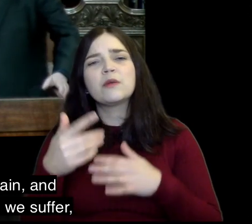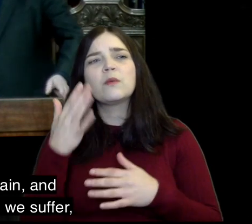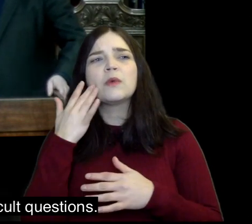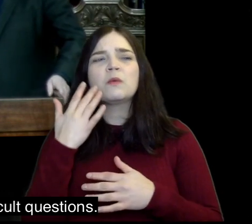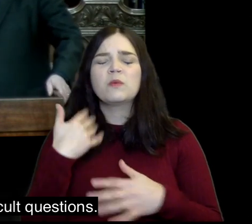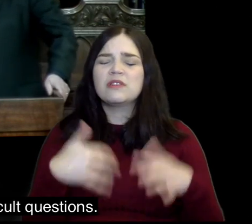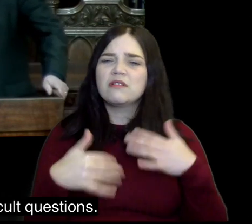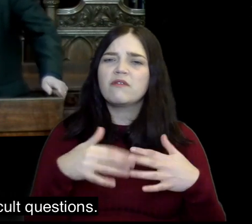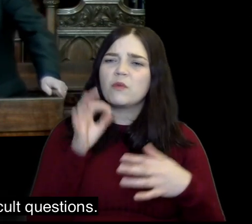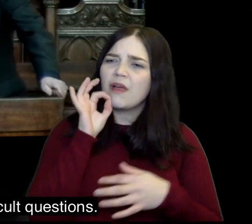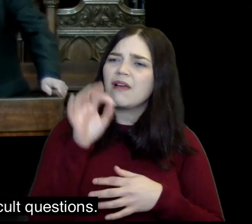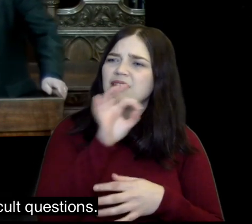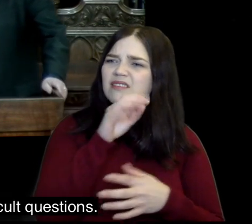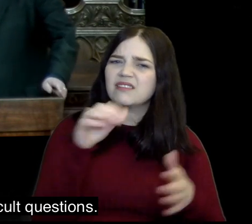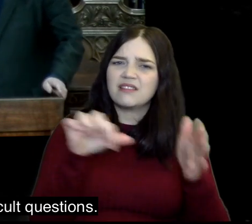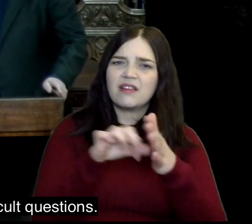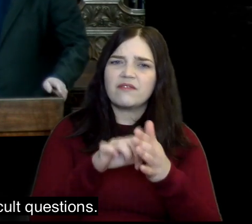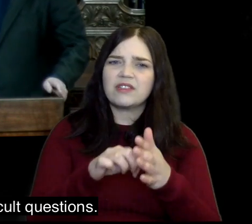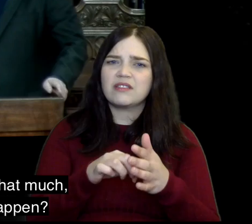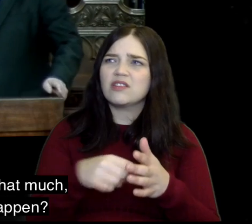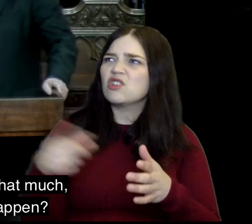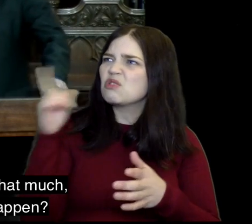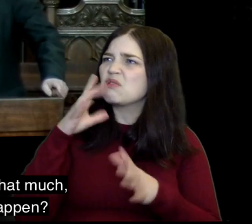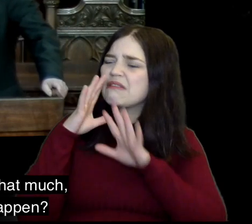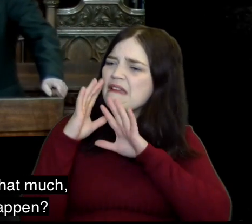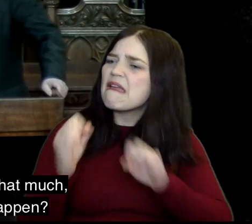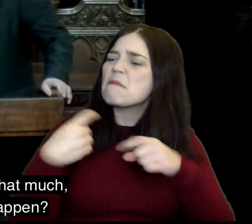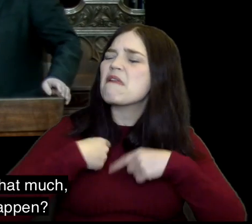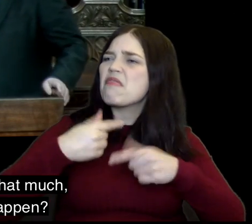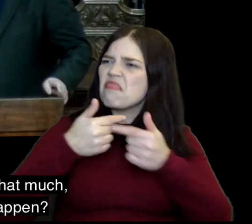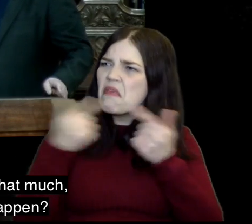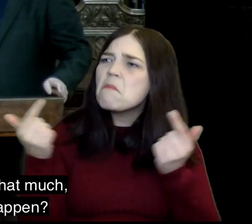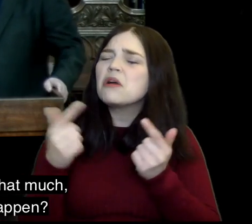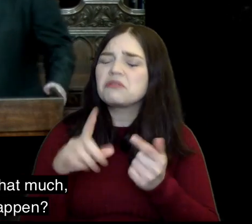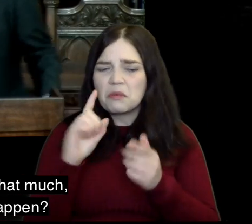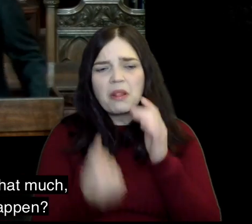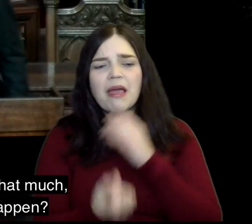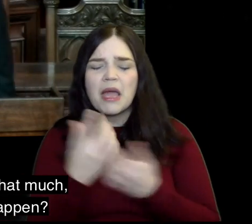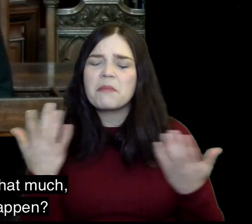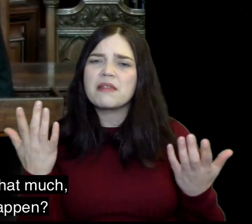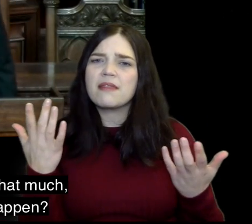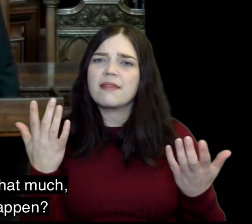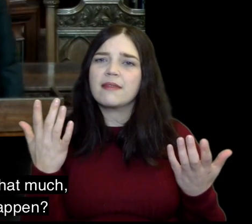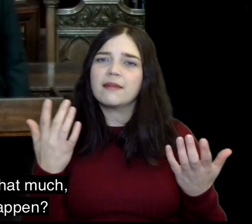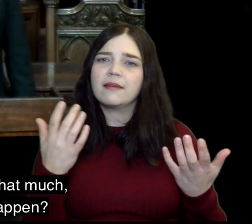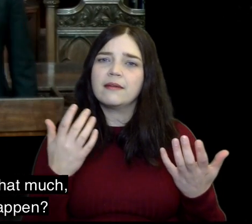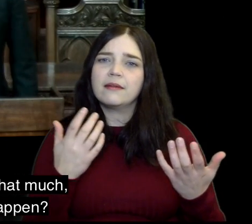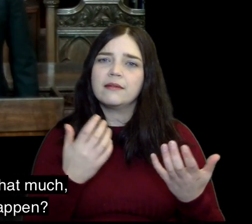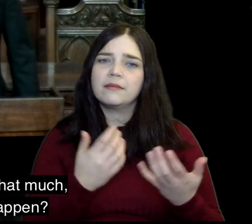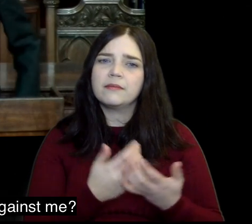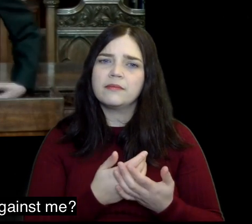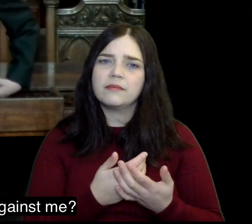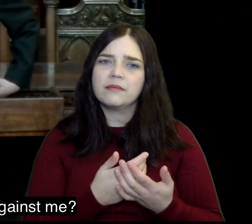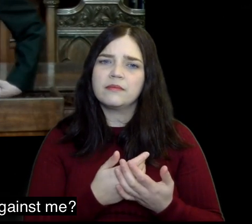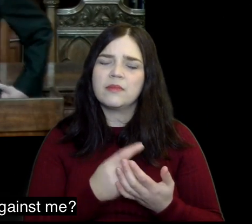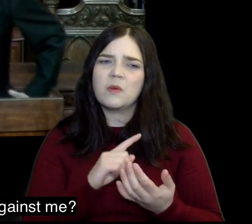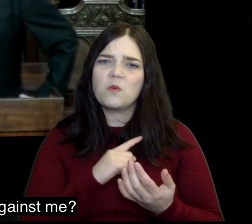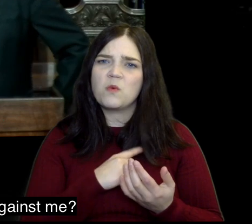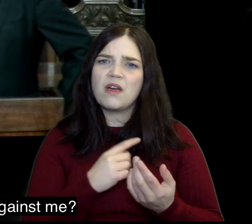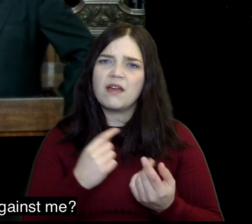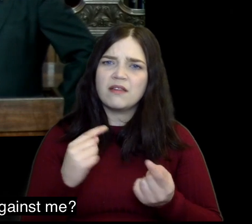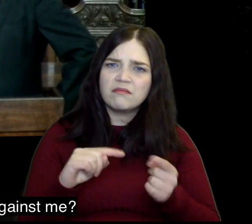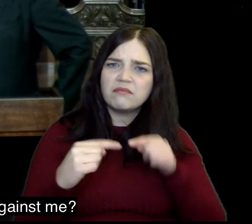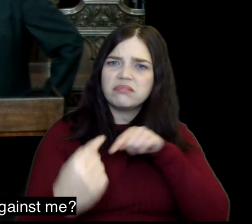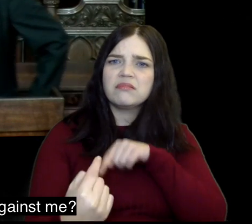question in pain and we find people when we suffer we ask those really difficult questions does God hate us that much that this would happen